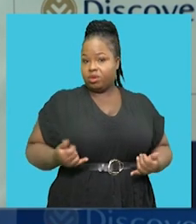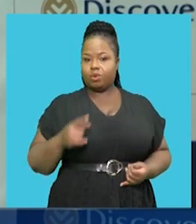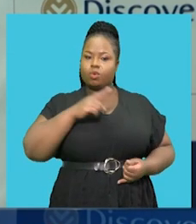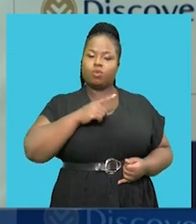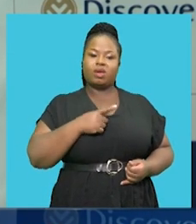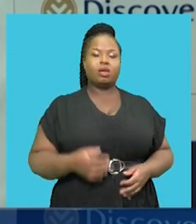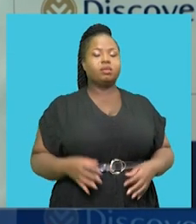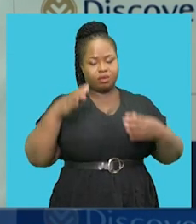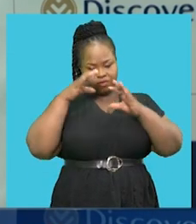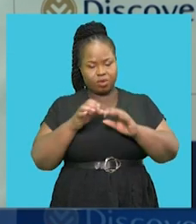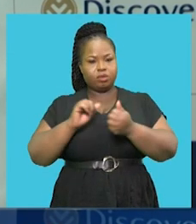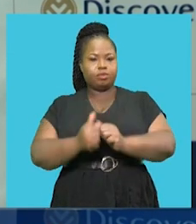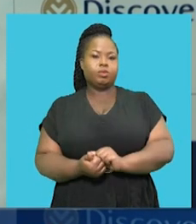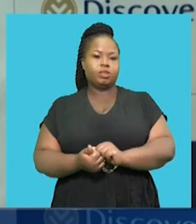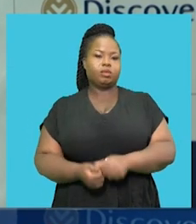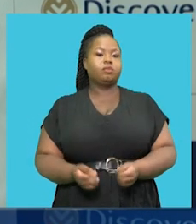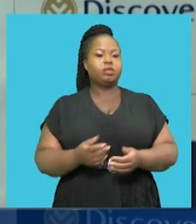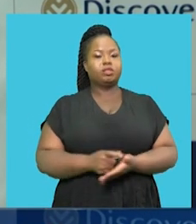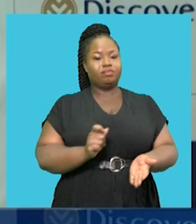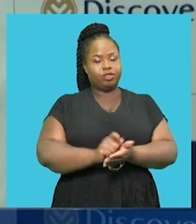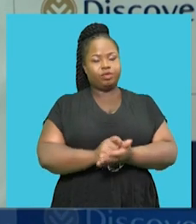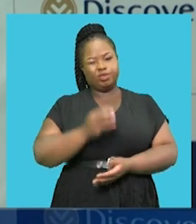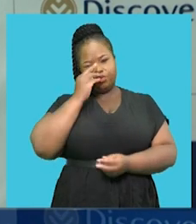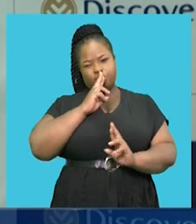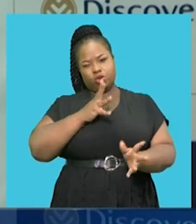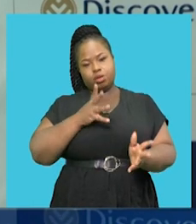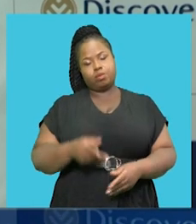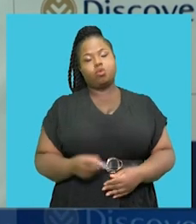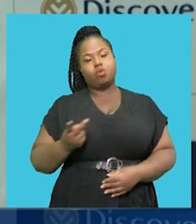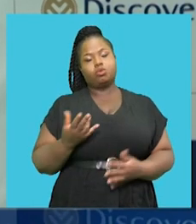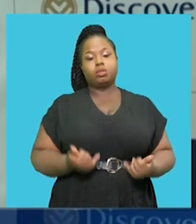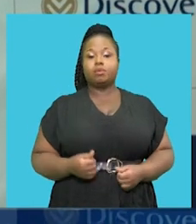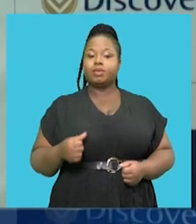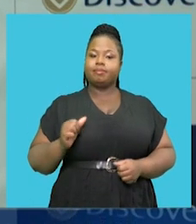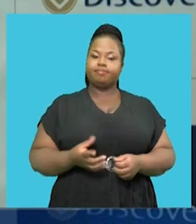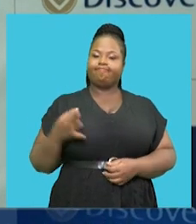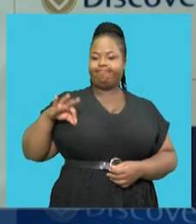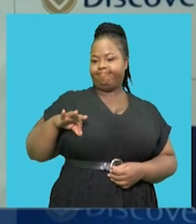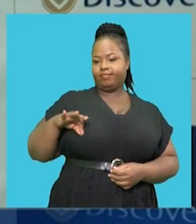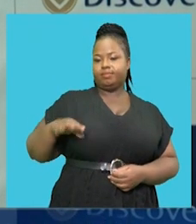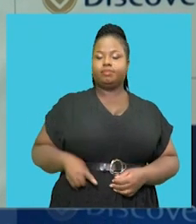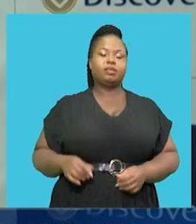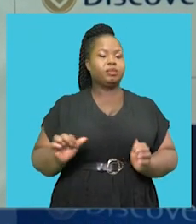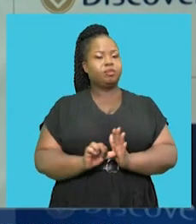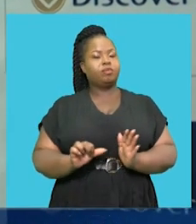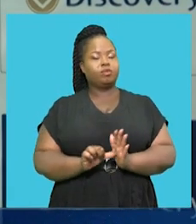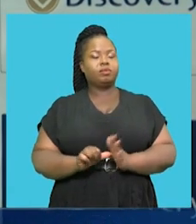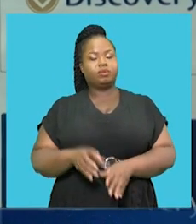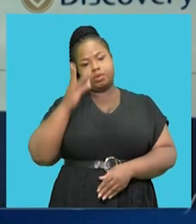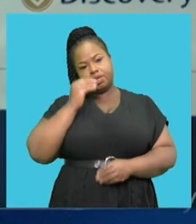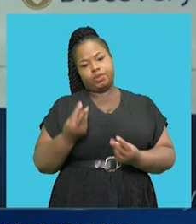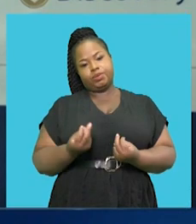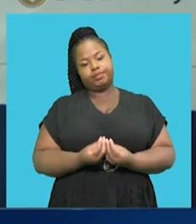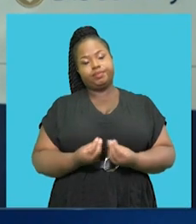they'll be dealing with sports, they'll be dealing with journalism, I also did journalism. So for me it's a benefit, and it's very important to learn new things every day.